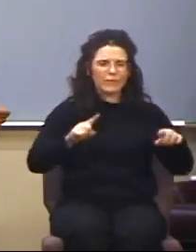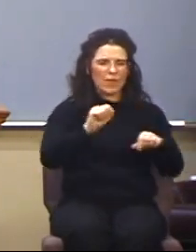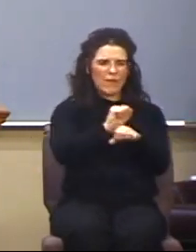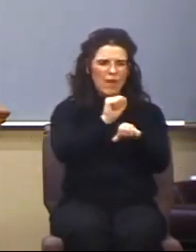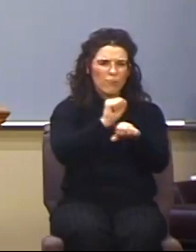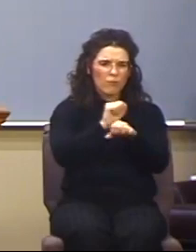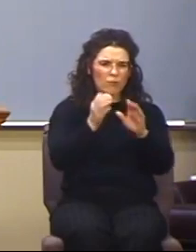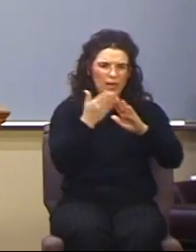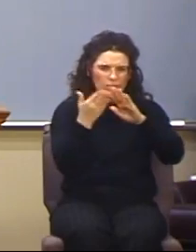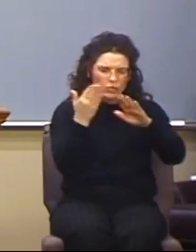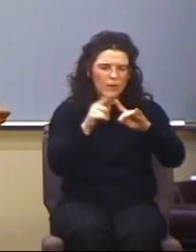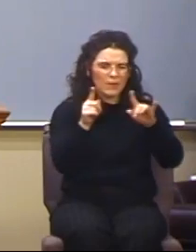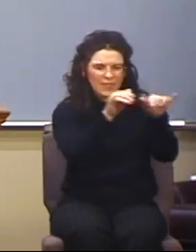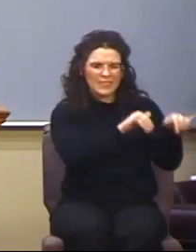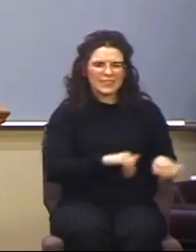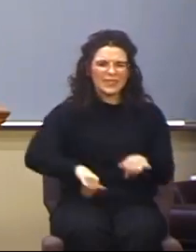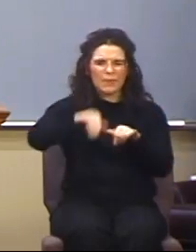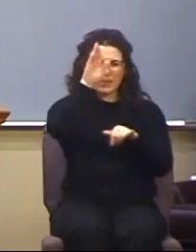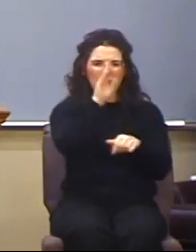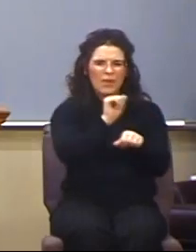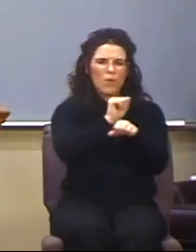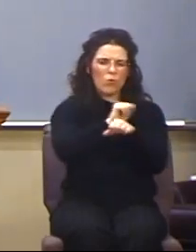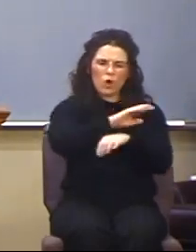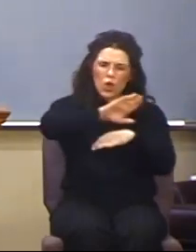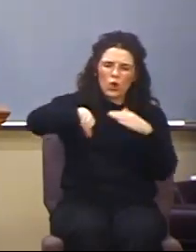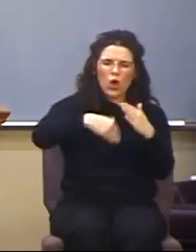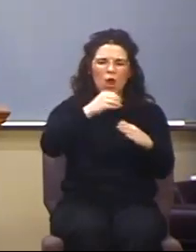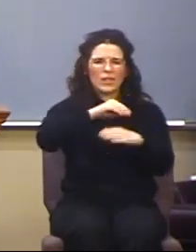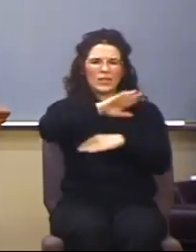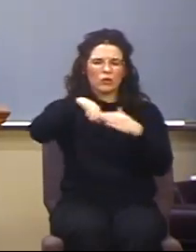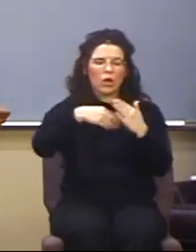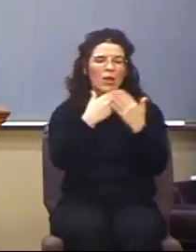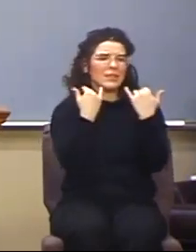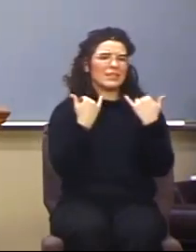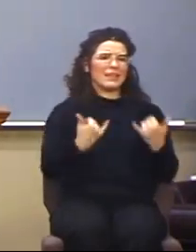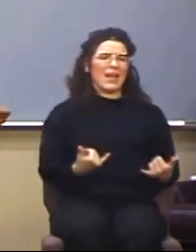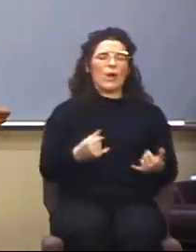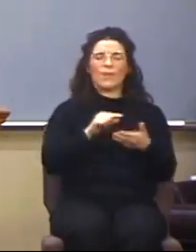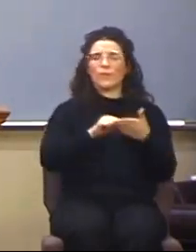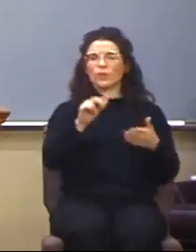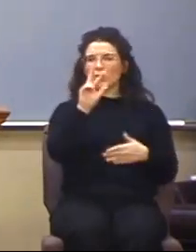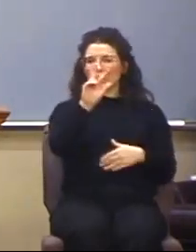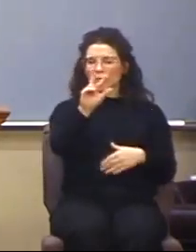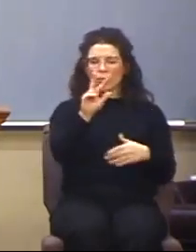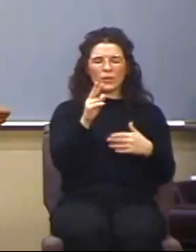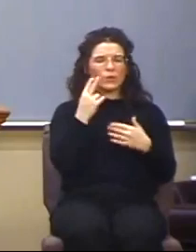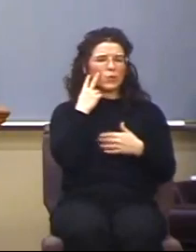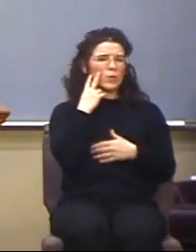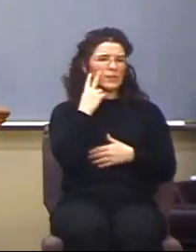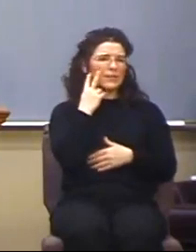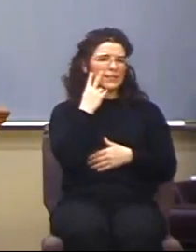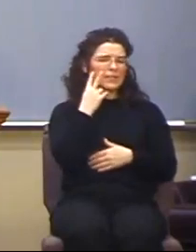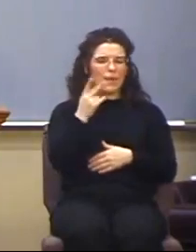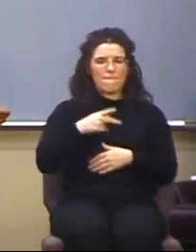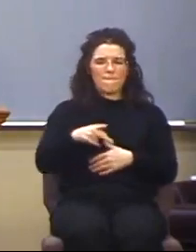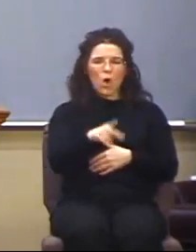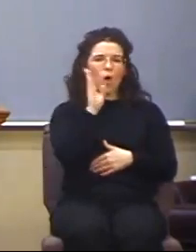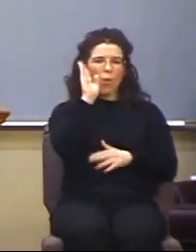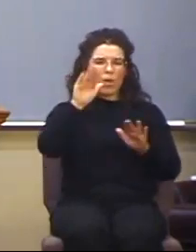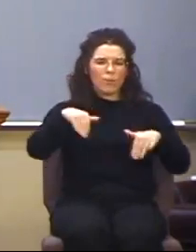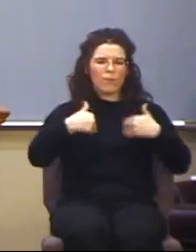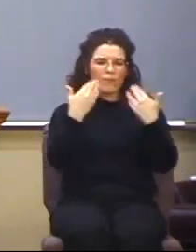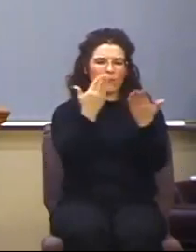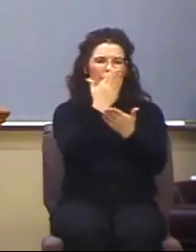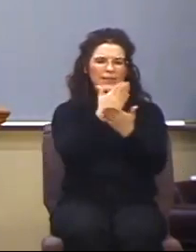which worketh all in all. As we pick it up here now at verse 3, what Paul is going to begin to do is provide some